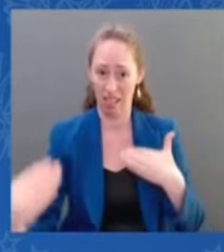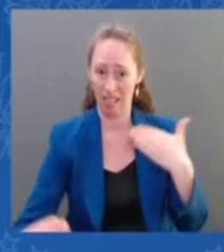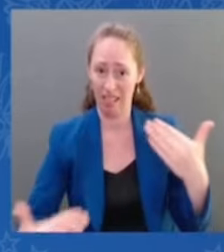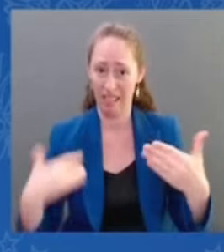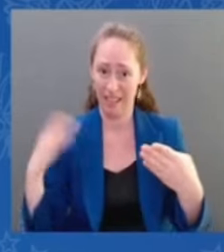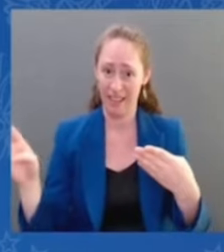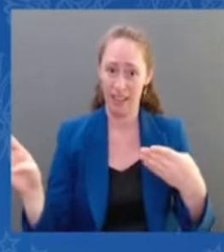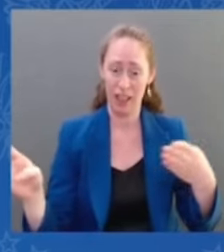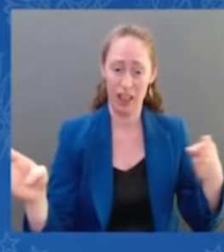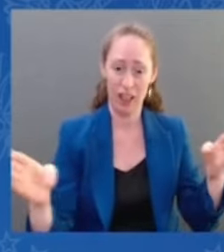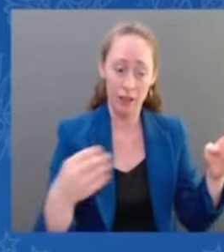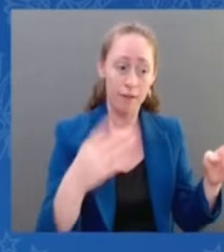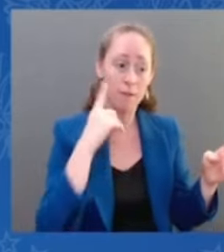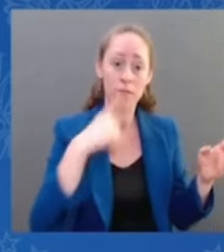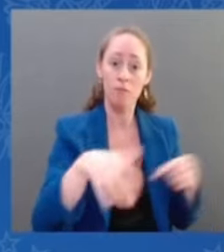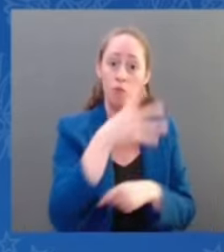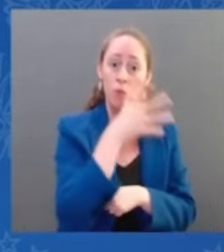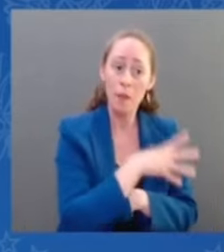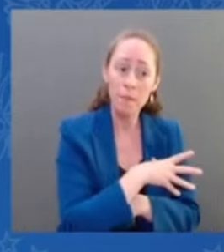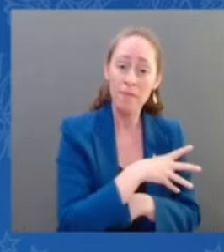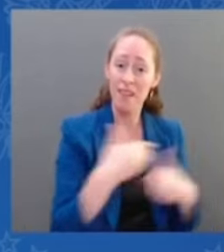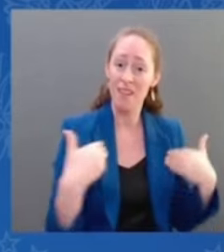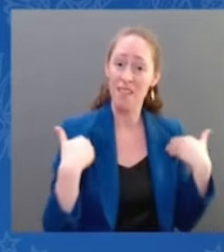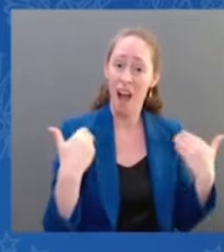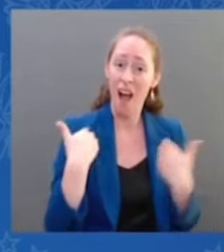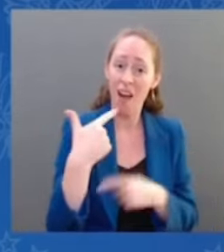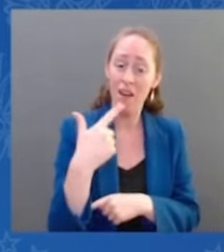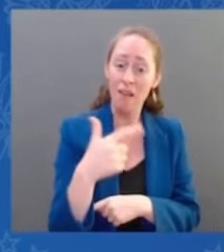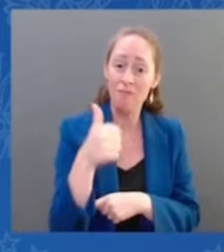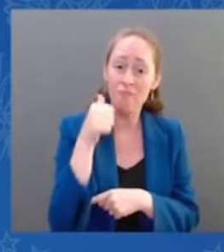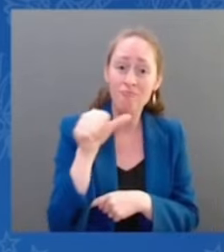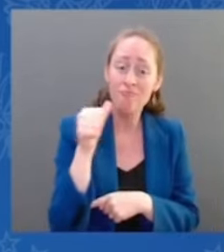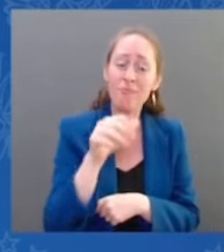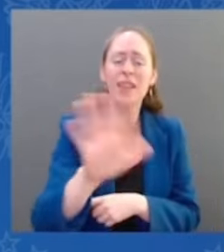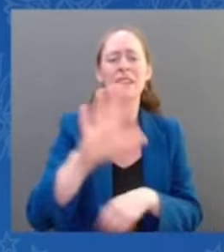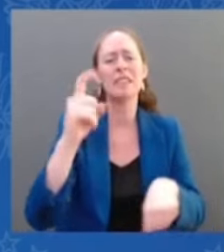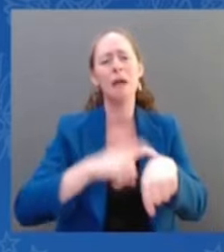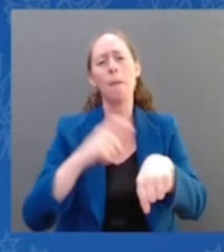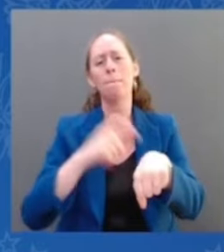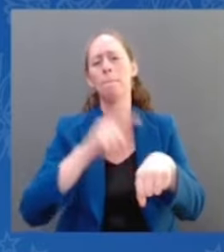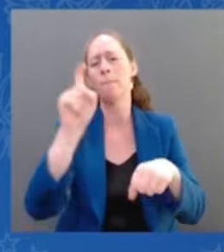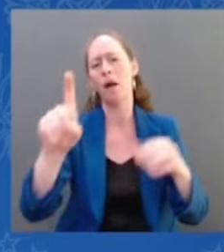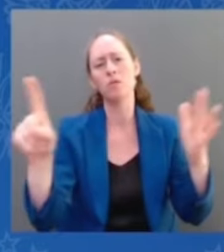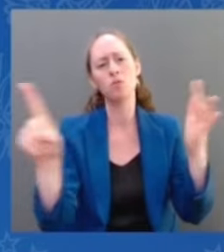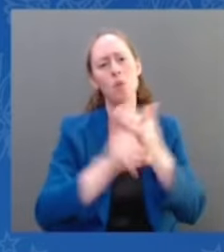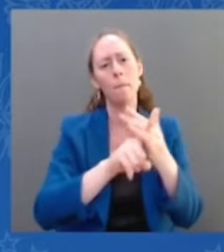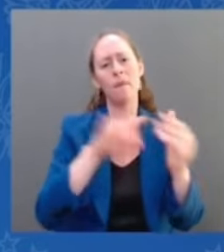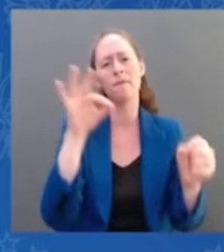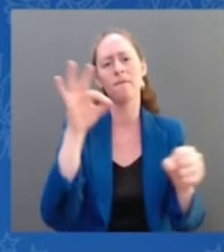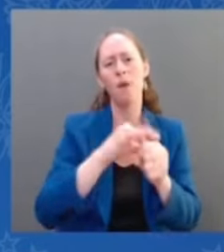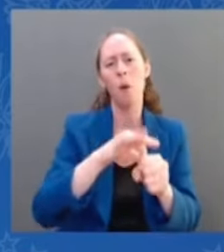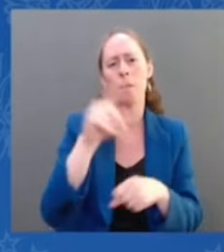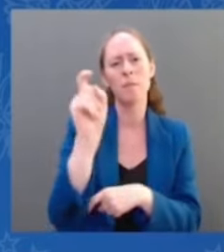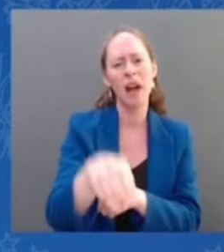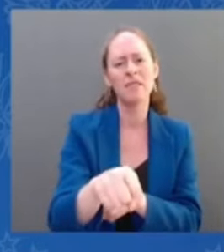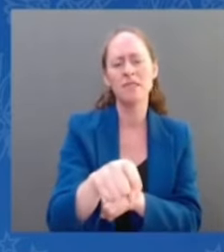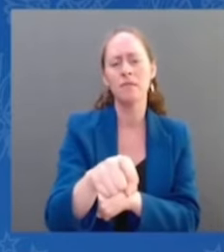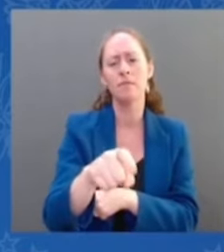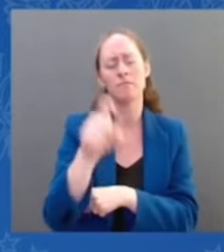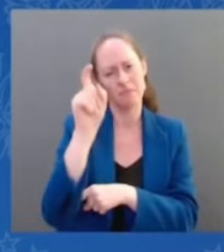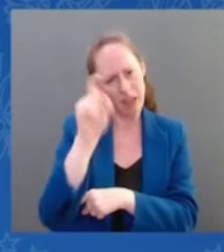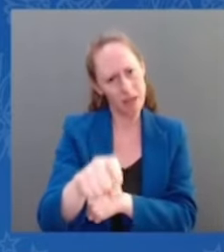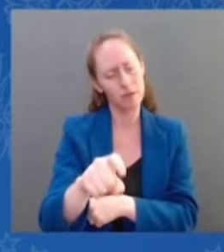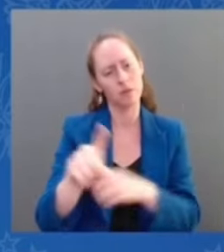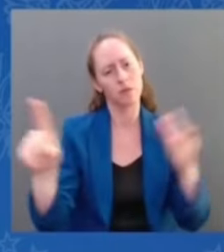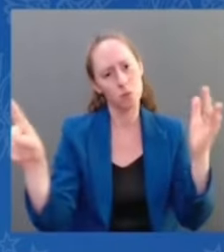tens of millions of women vote this year, they won't be alone. Millions and millions of men will be